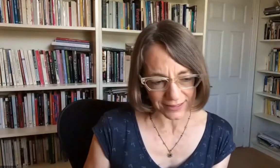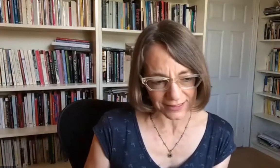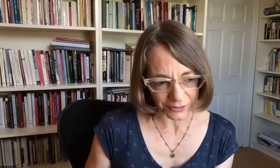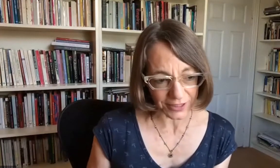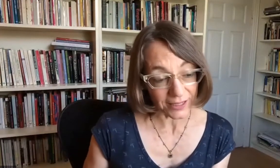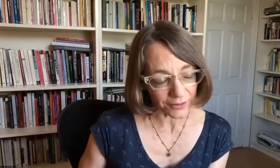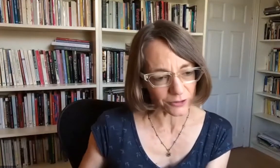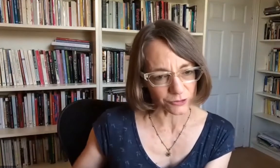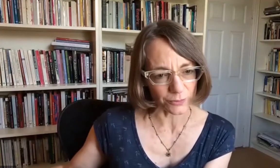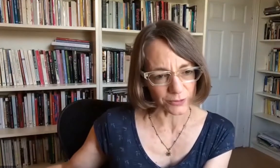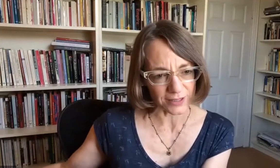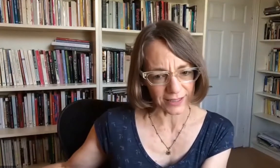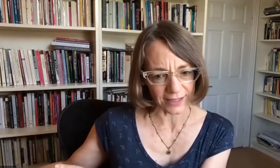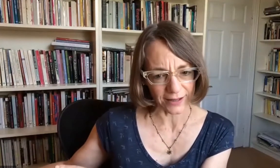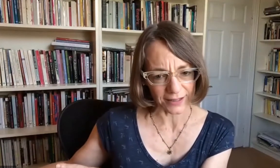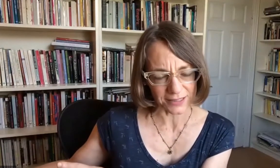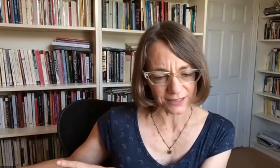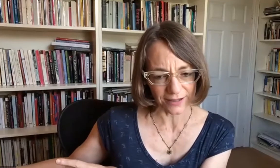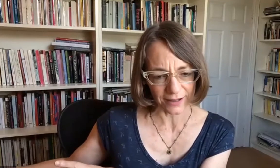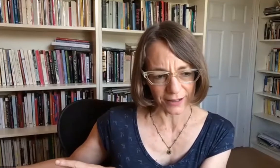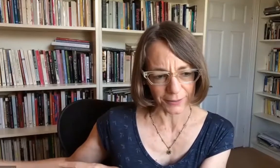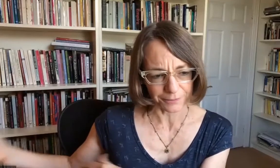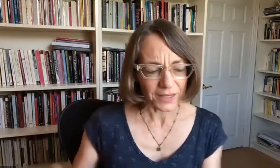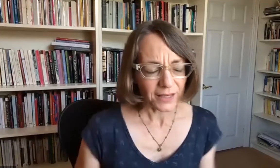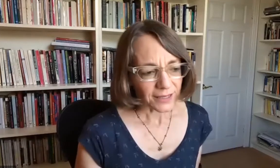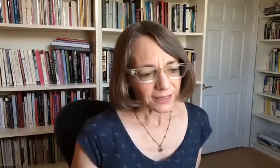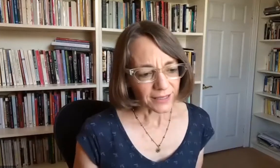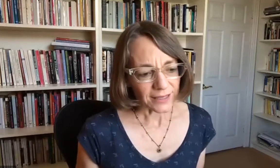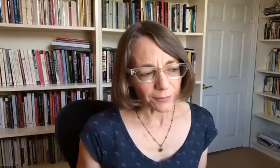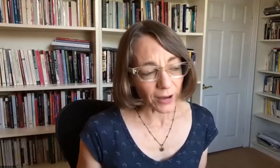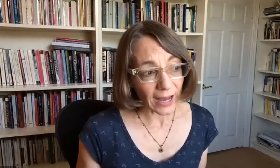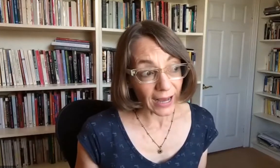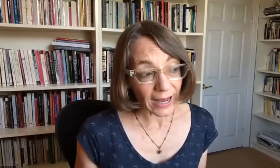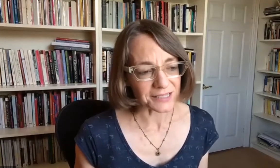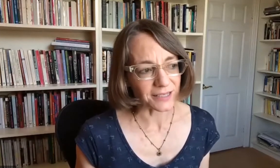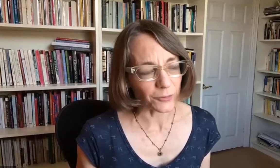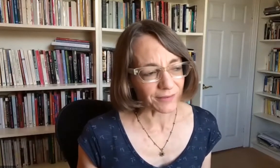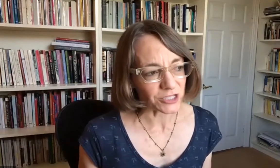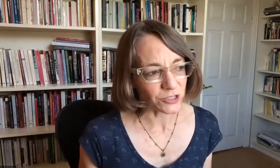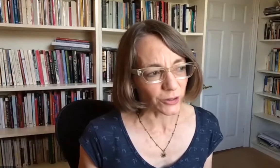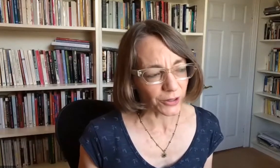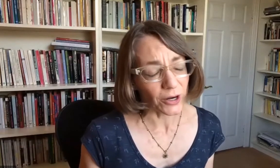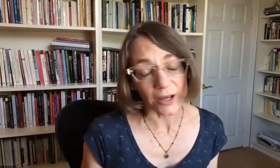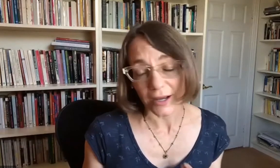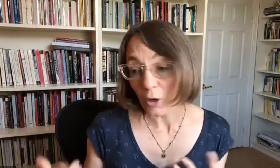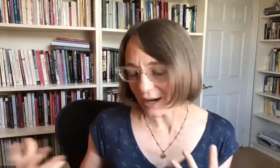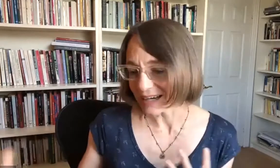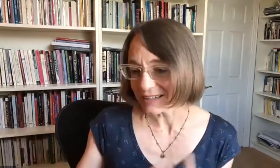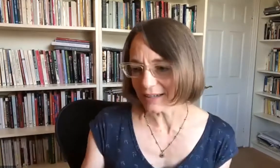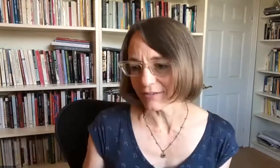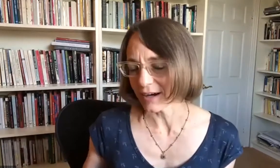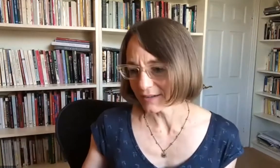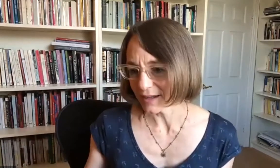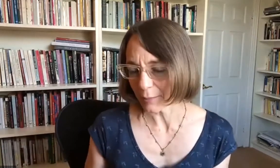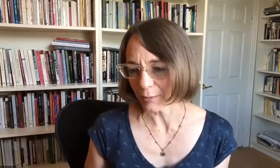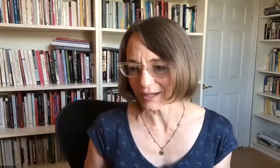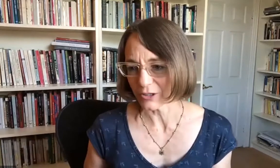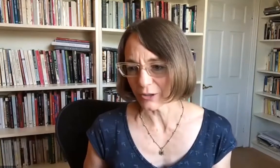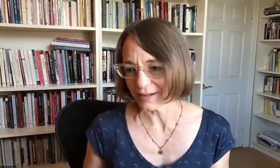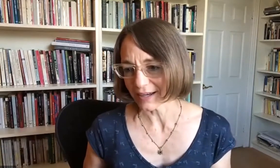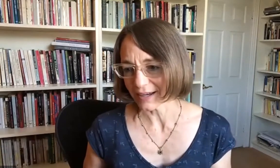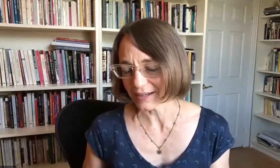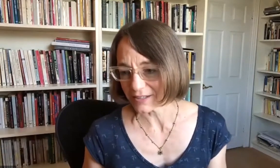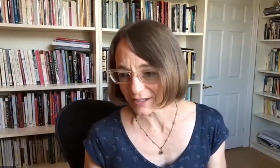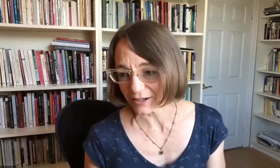same time and the way it works for indigenous people or the idea that was held on regarding indigenous groups.